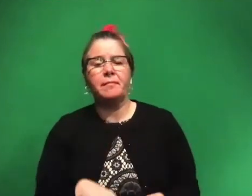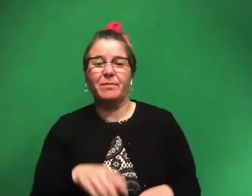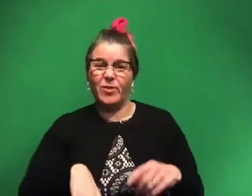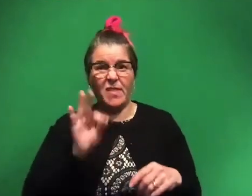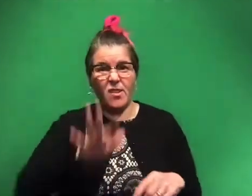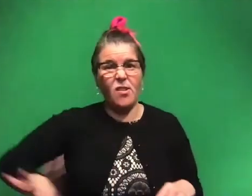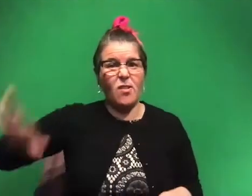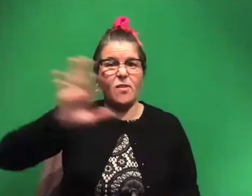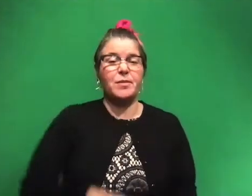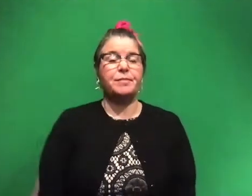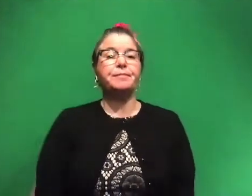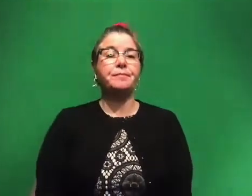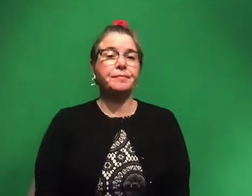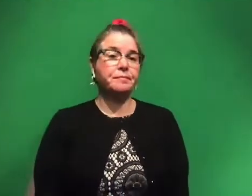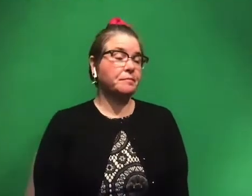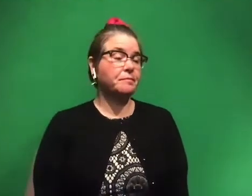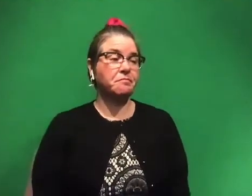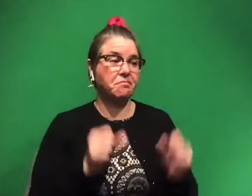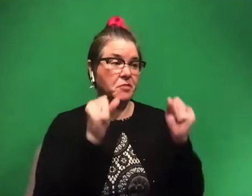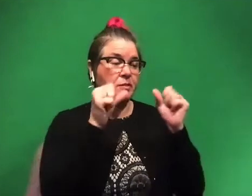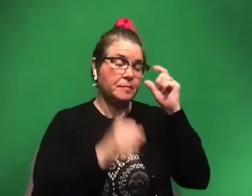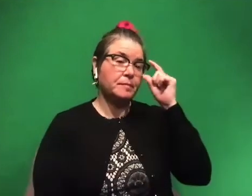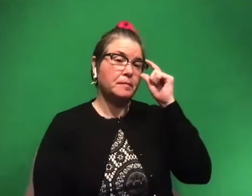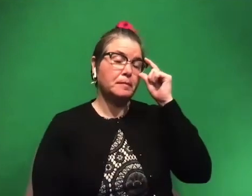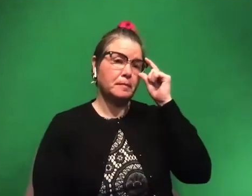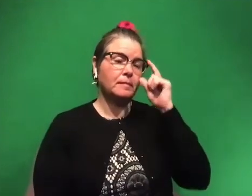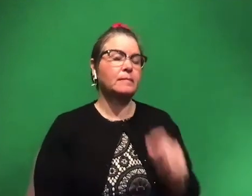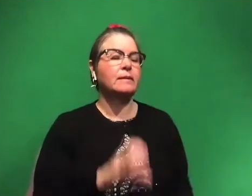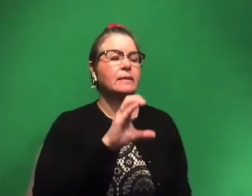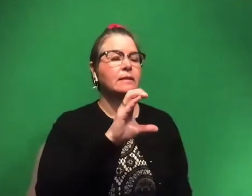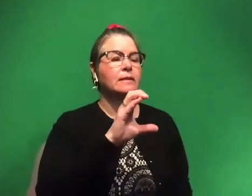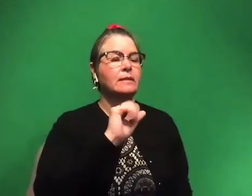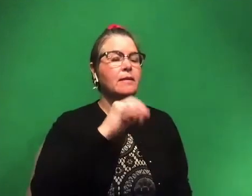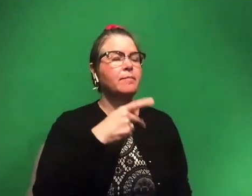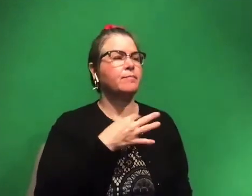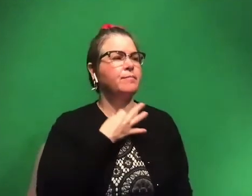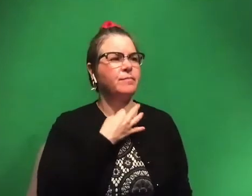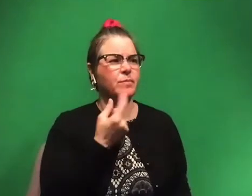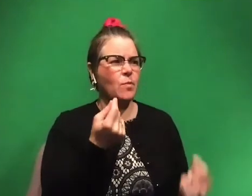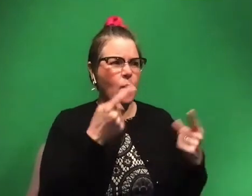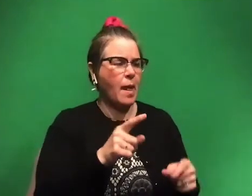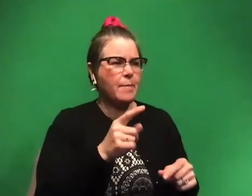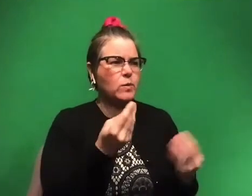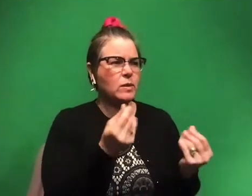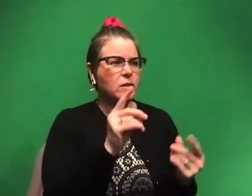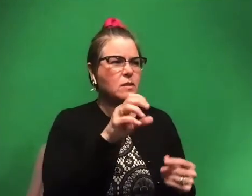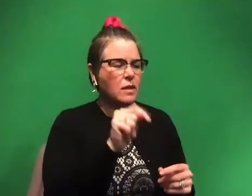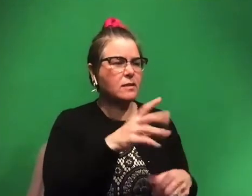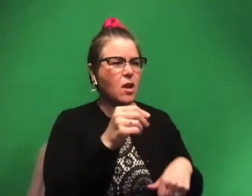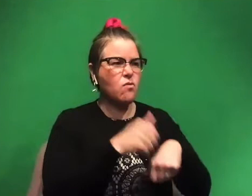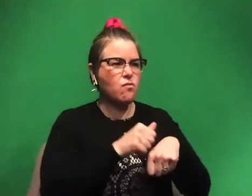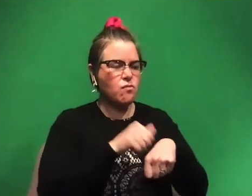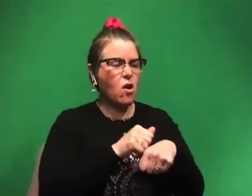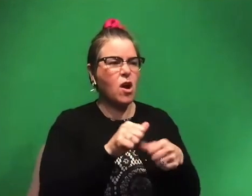the place. Great. Yeah. That's, that's awesome. C Camp would like to know, uh, what happens to the dust and rock that you scrape